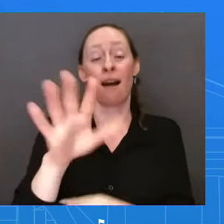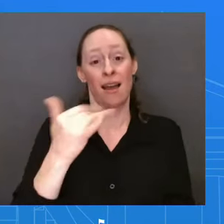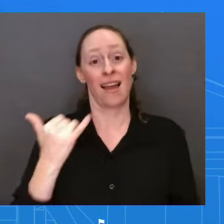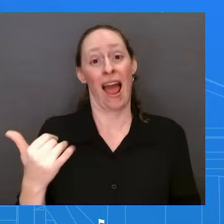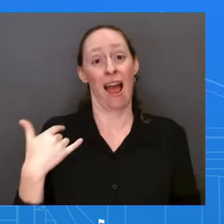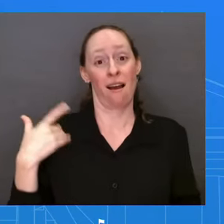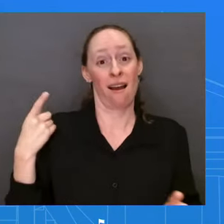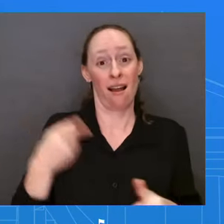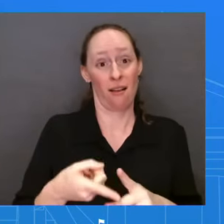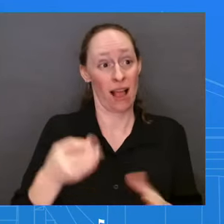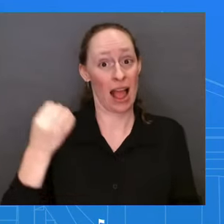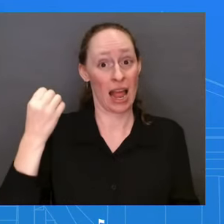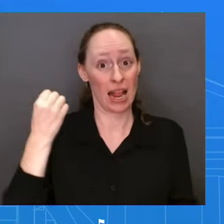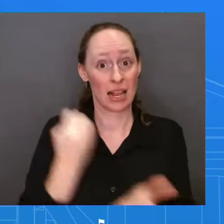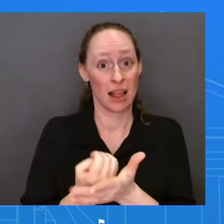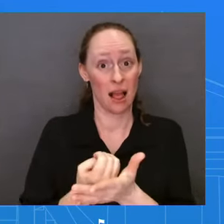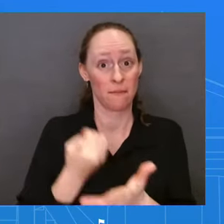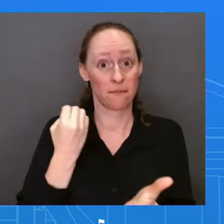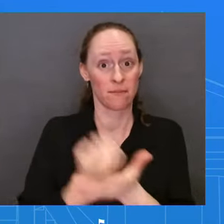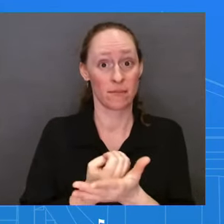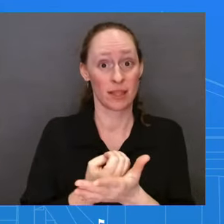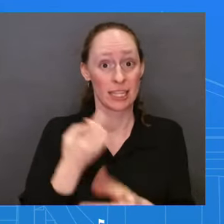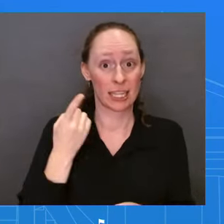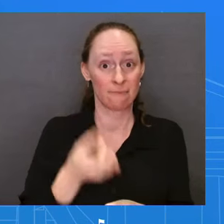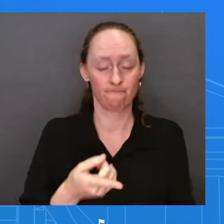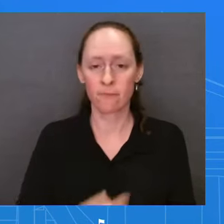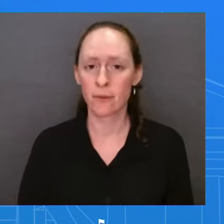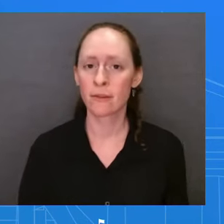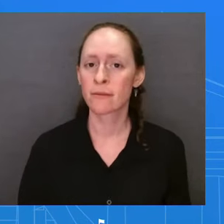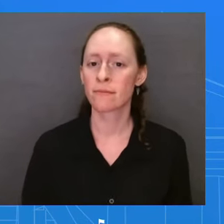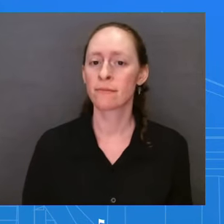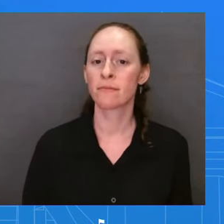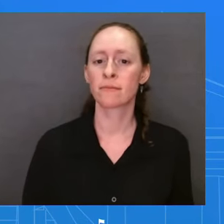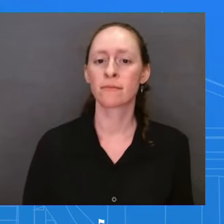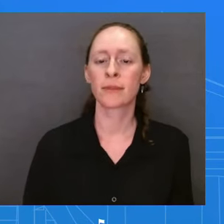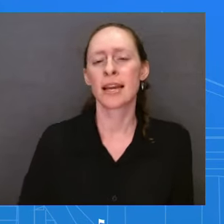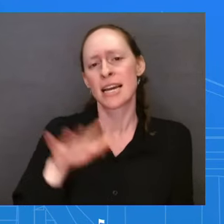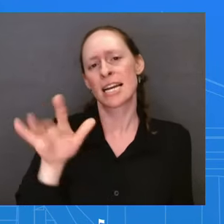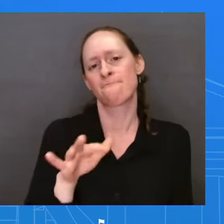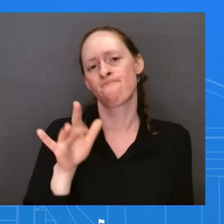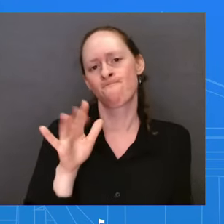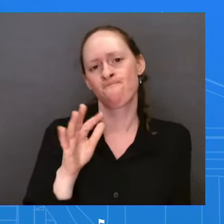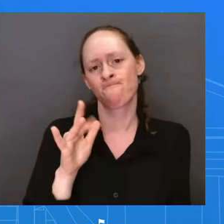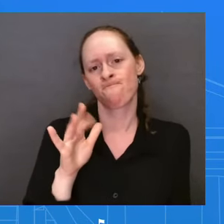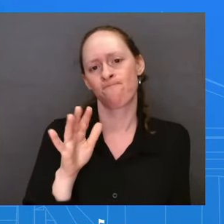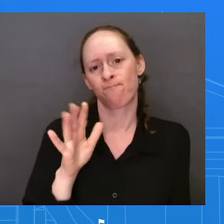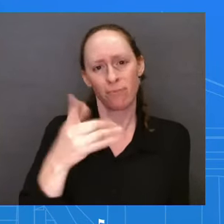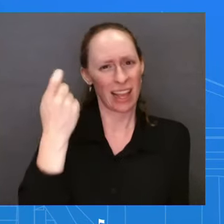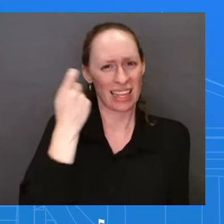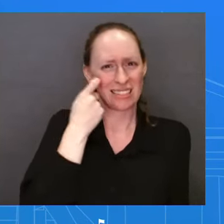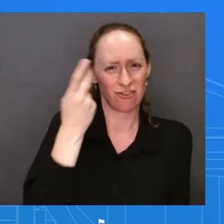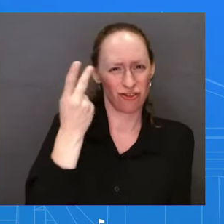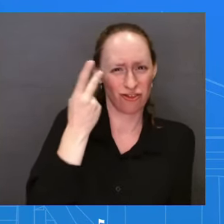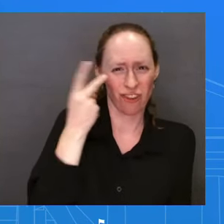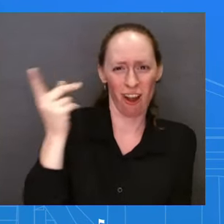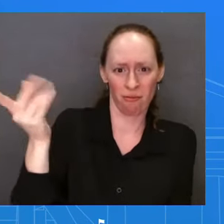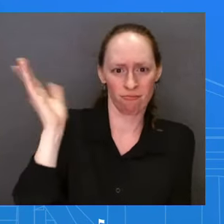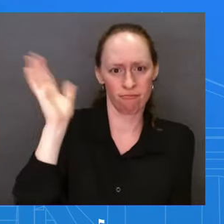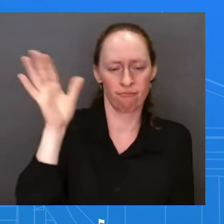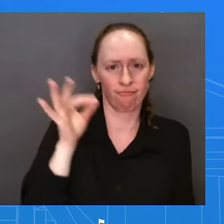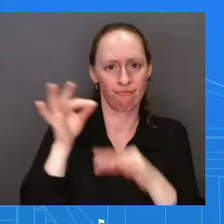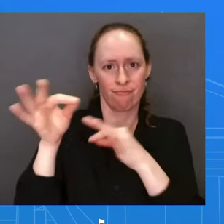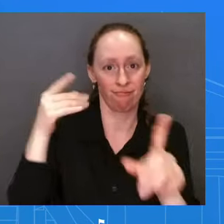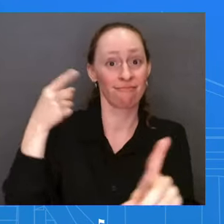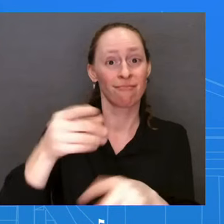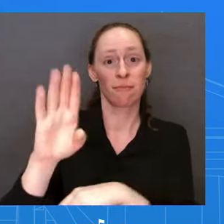did this is because, you know, you heard Lael just talk about the idea of economics, the idea that we